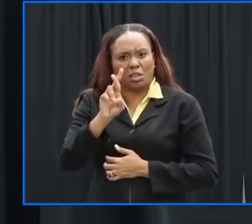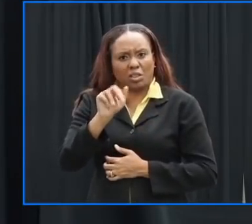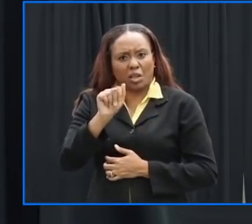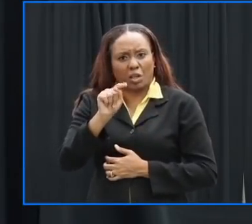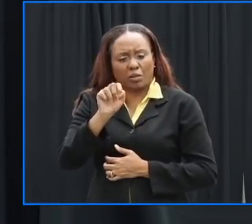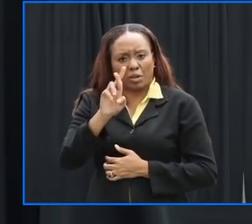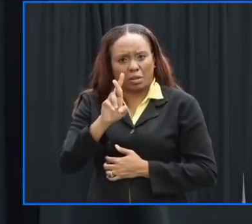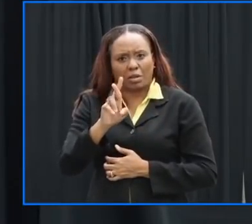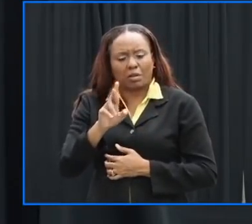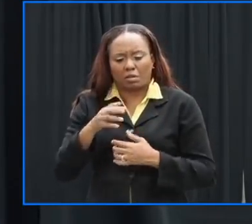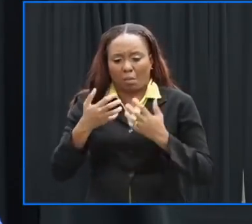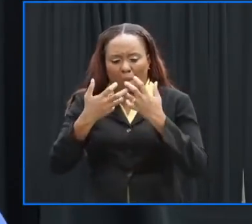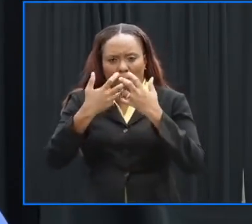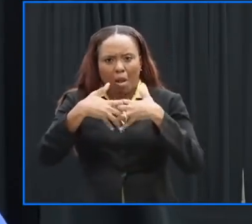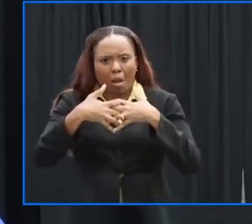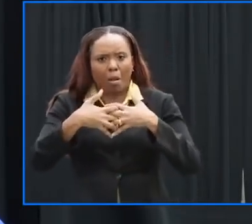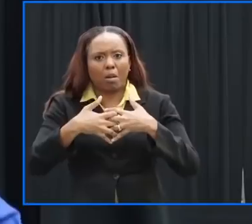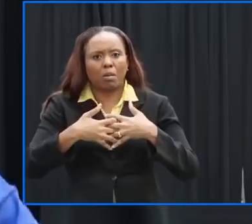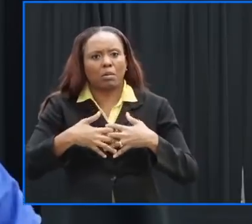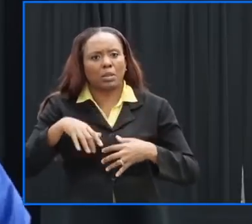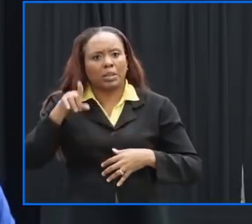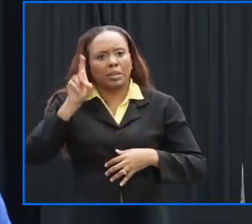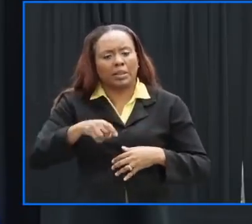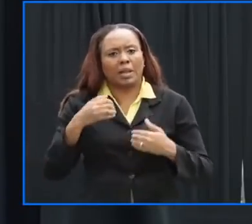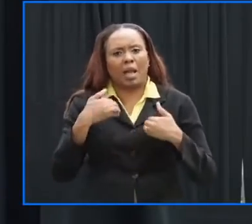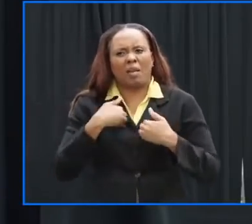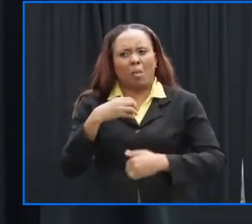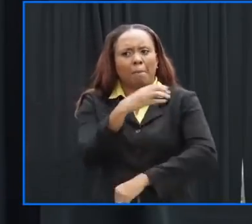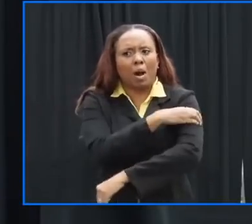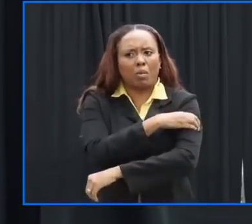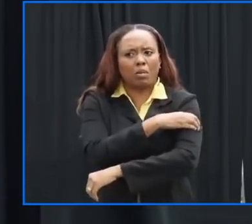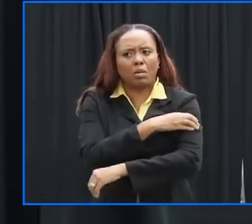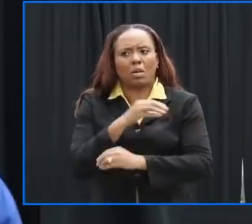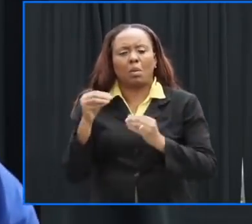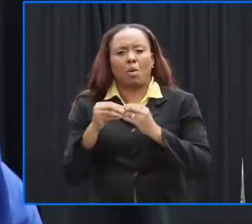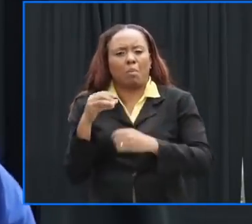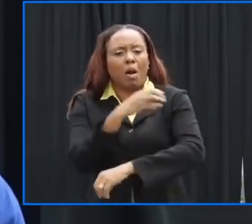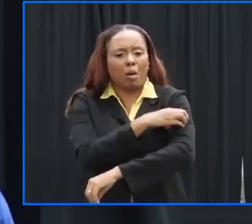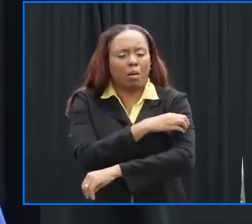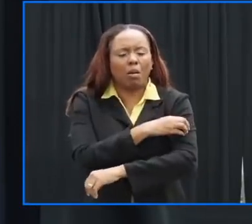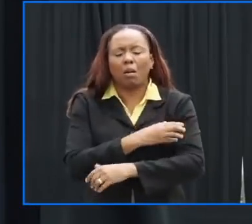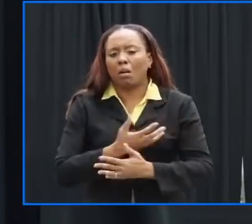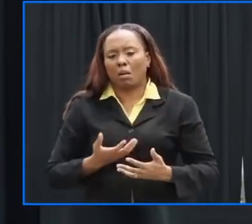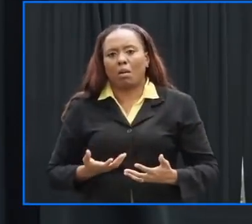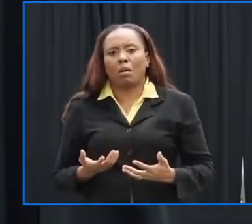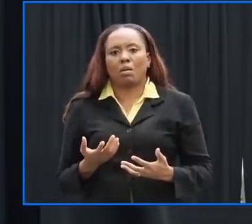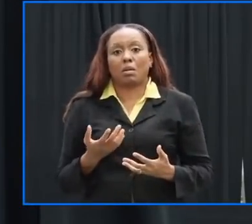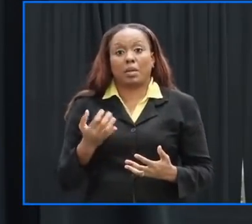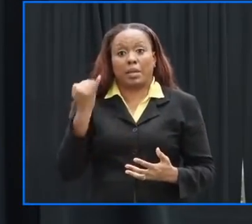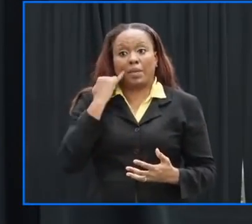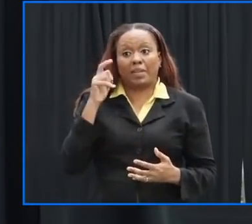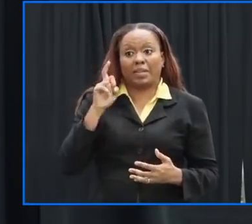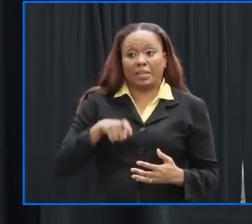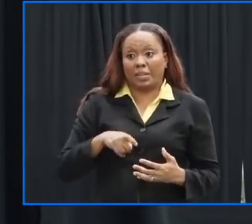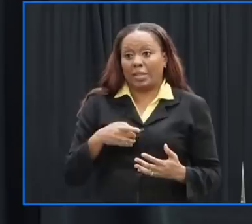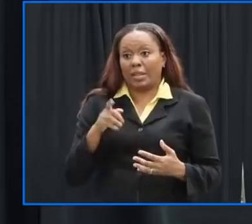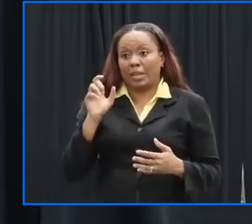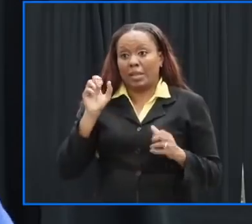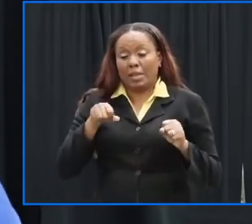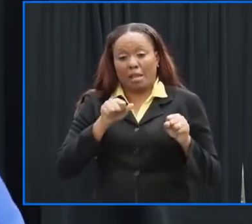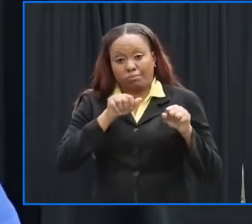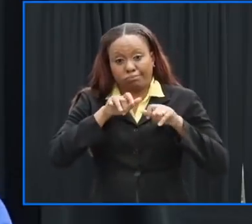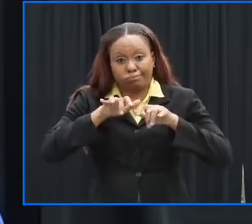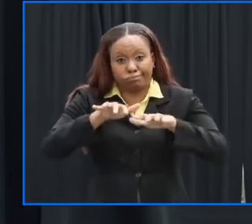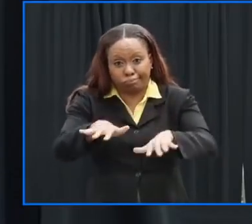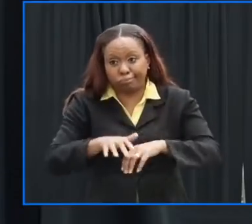this is something that we make sure that we do because and in terms of the deployment we have them deployed at a number of